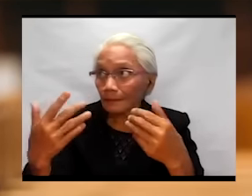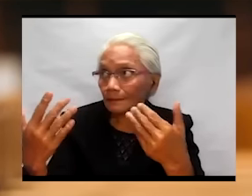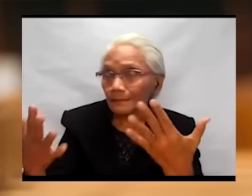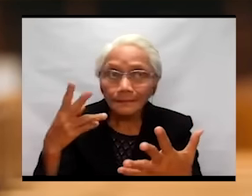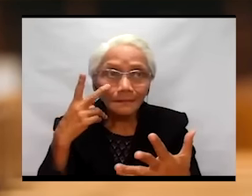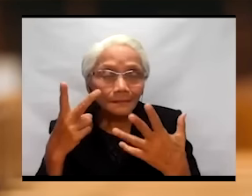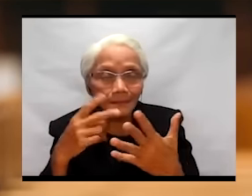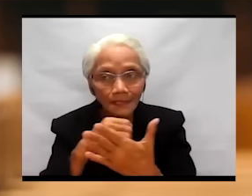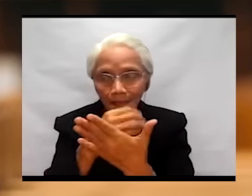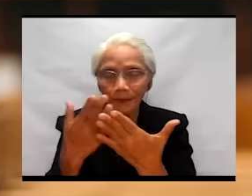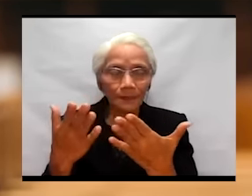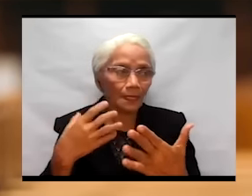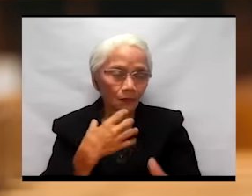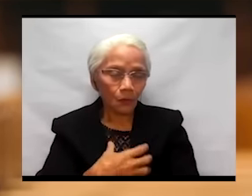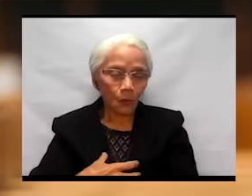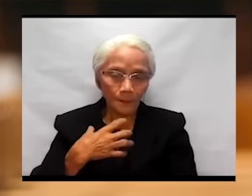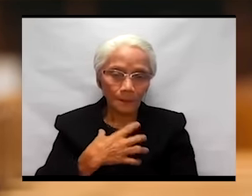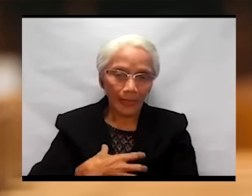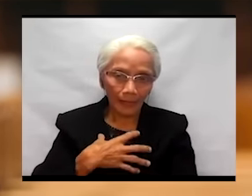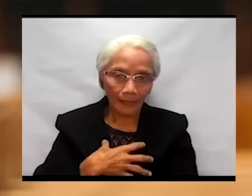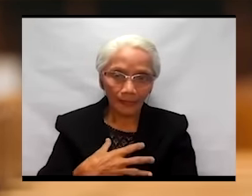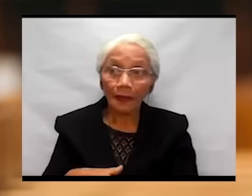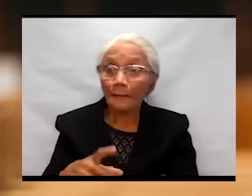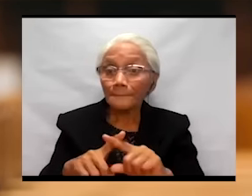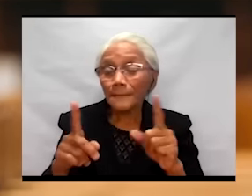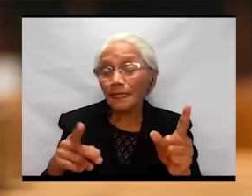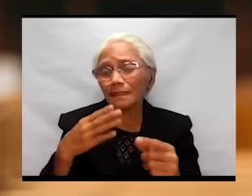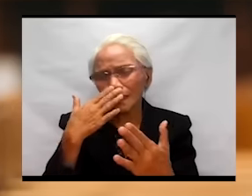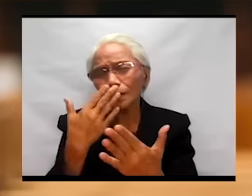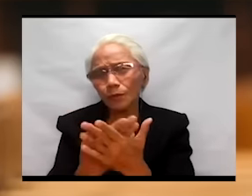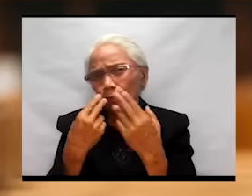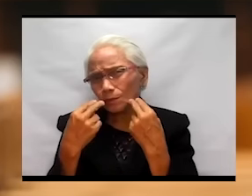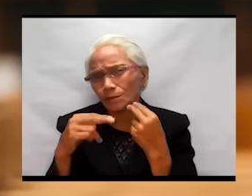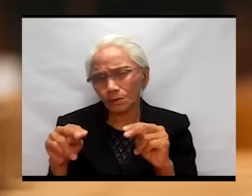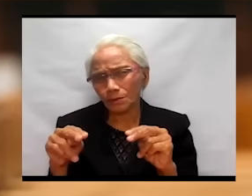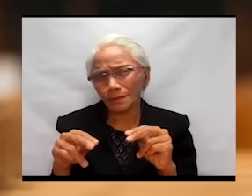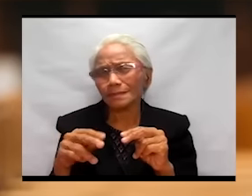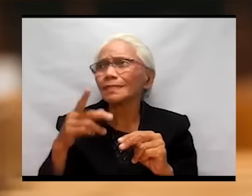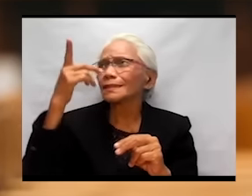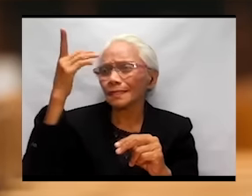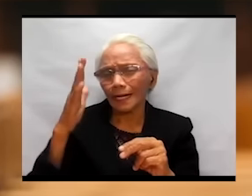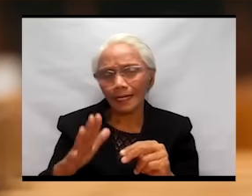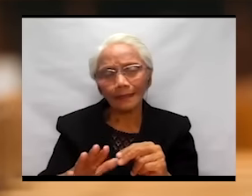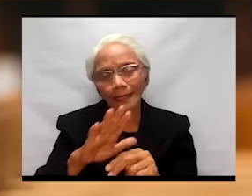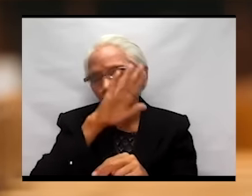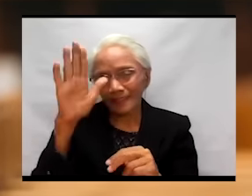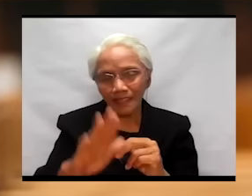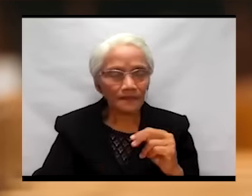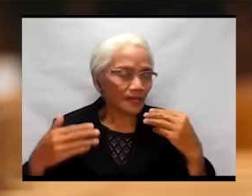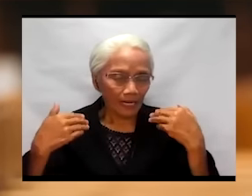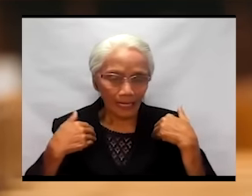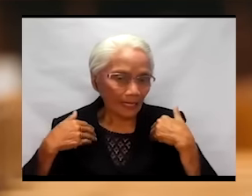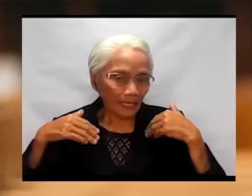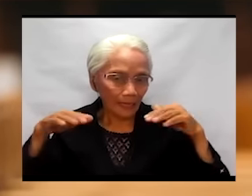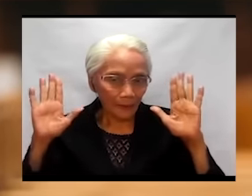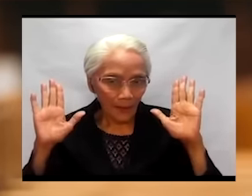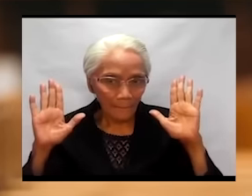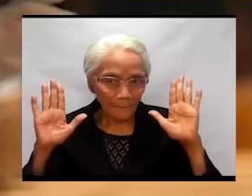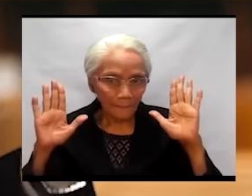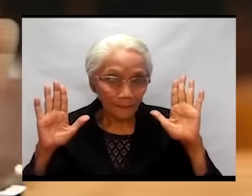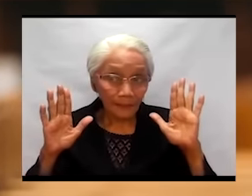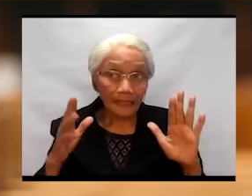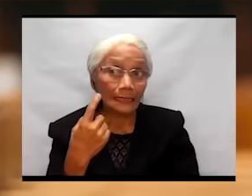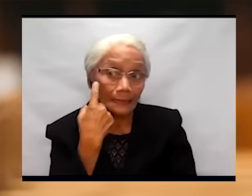But the good news is God does not give up. As we saw earlier, God